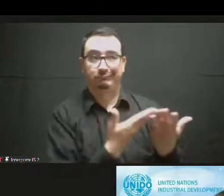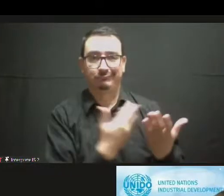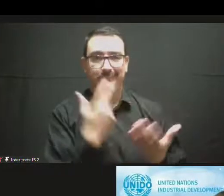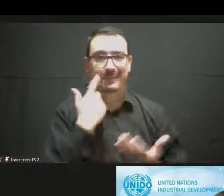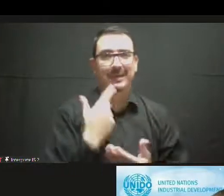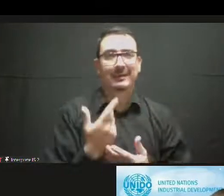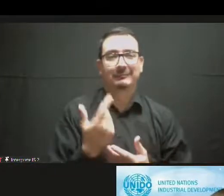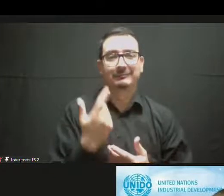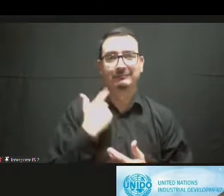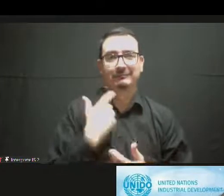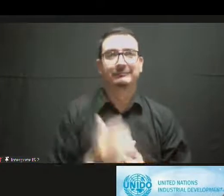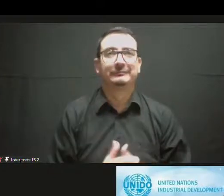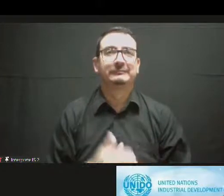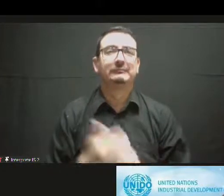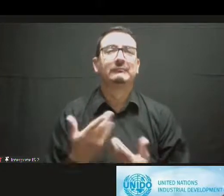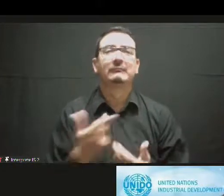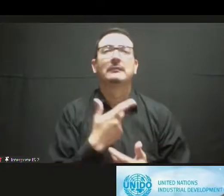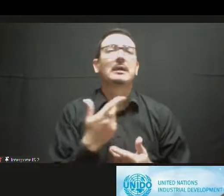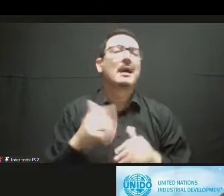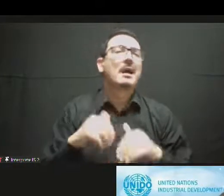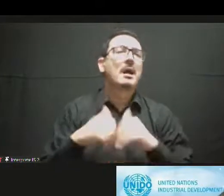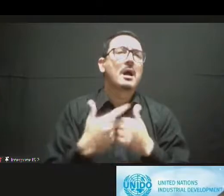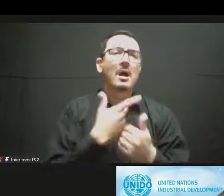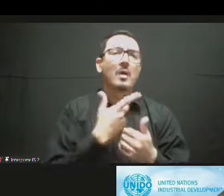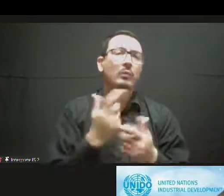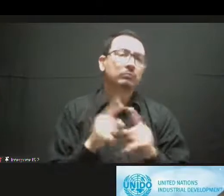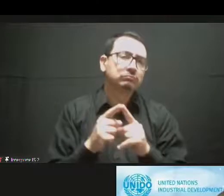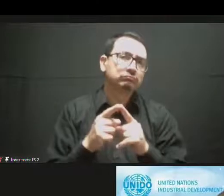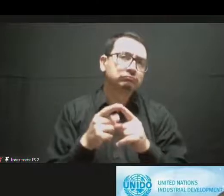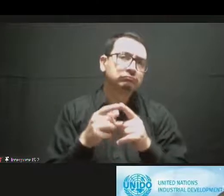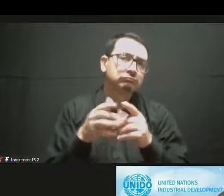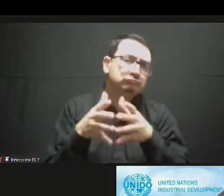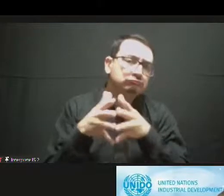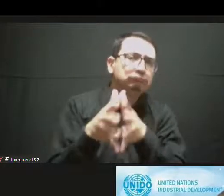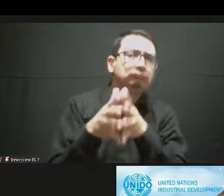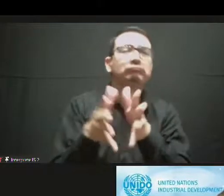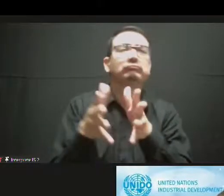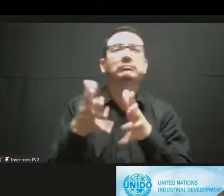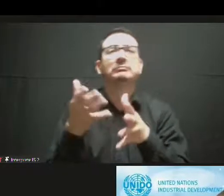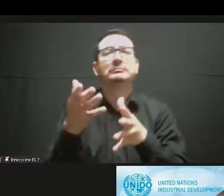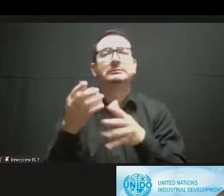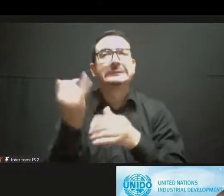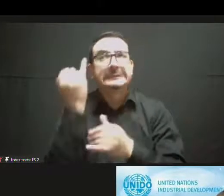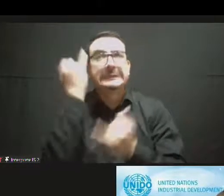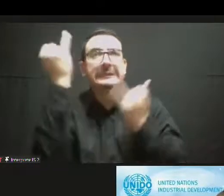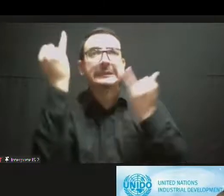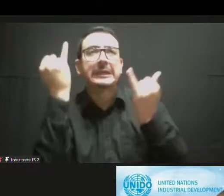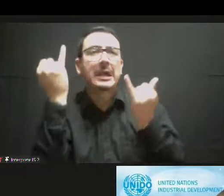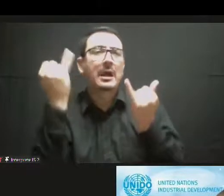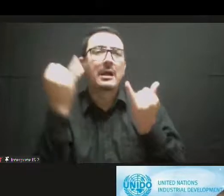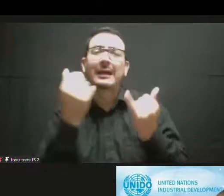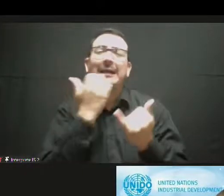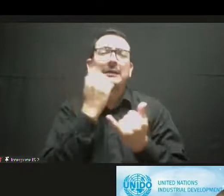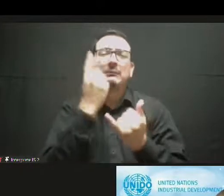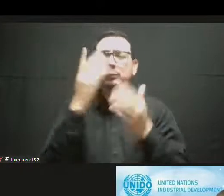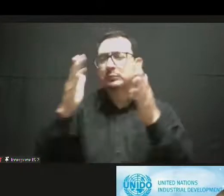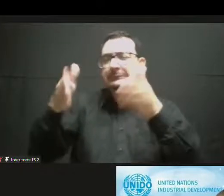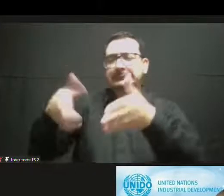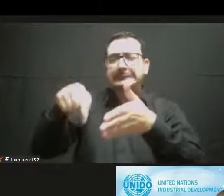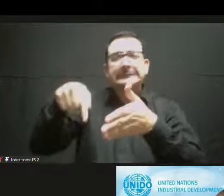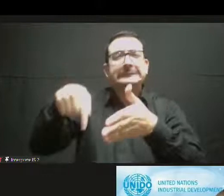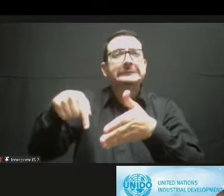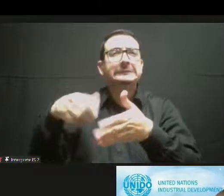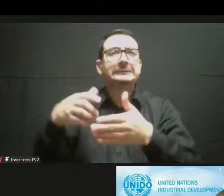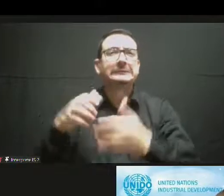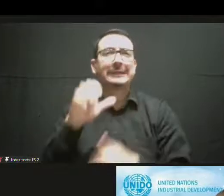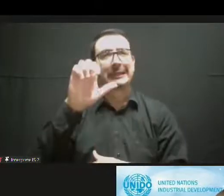with very concrete examples in countries such as in Ethiopia, Armenia, Tunisia and Cuba. And Cuba,